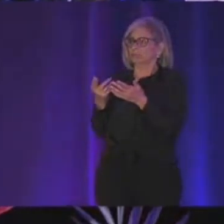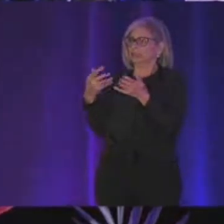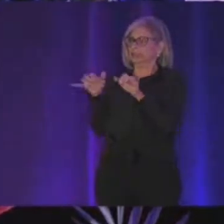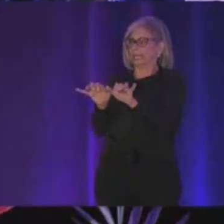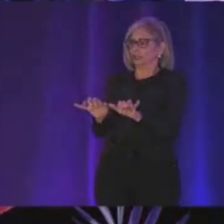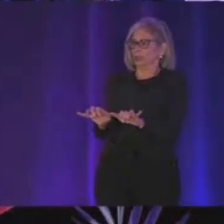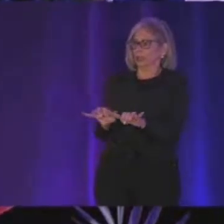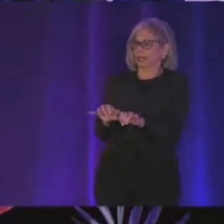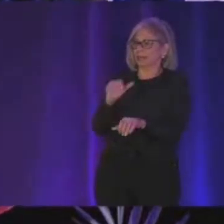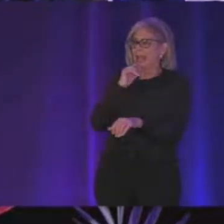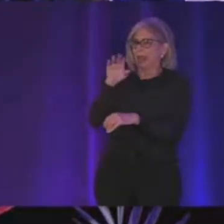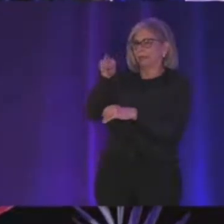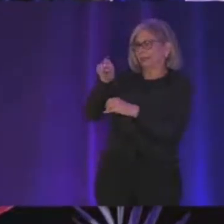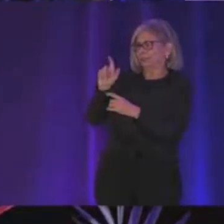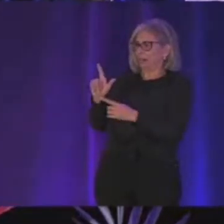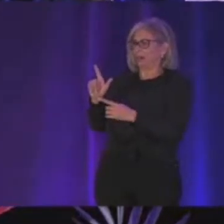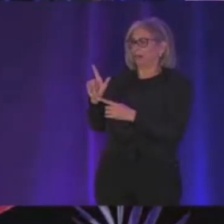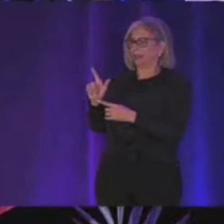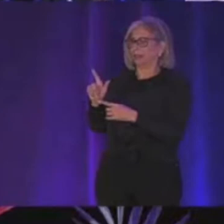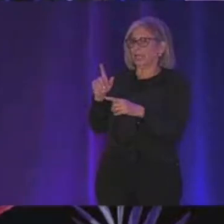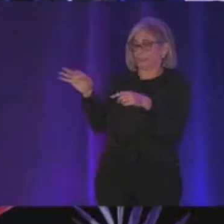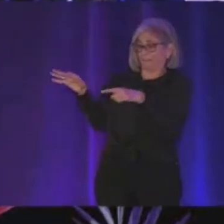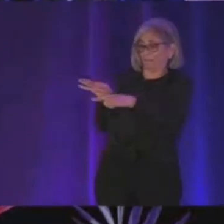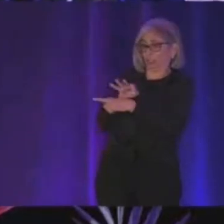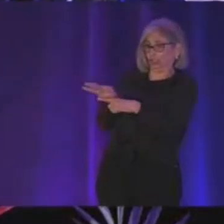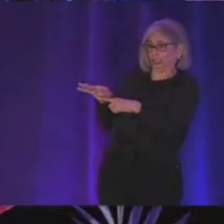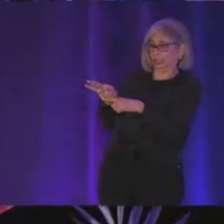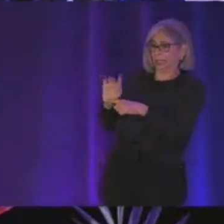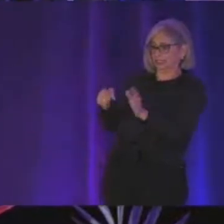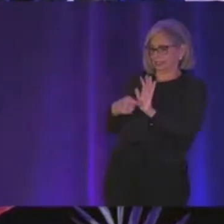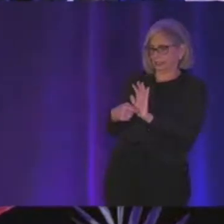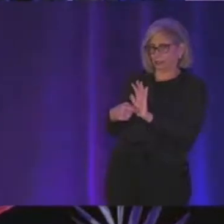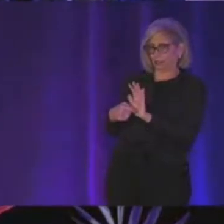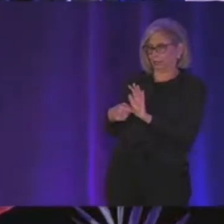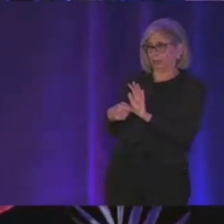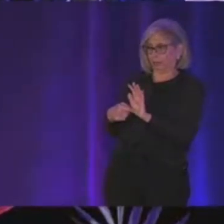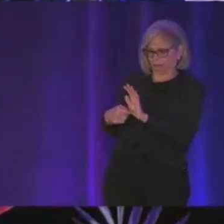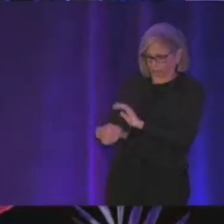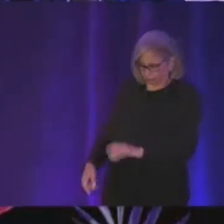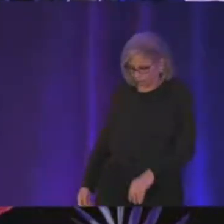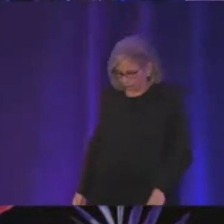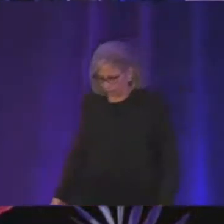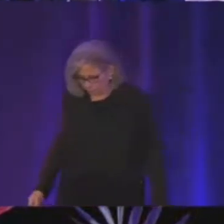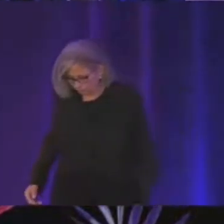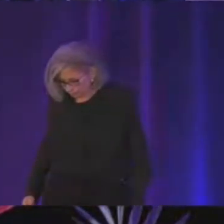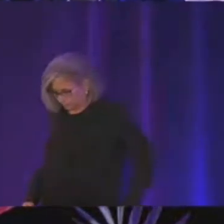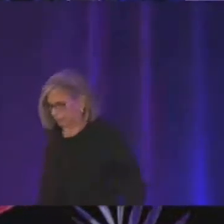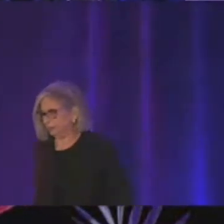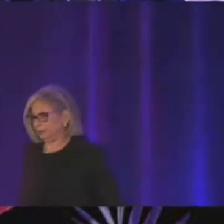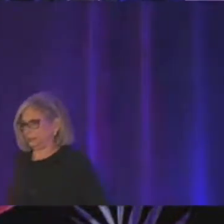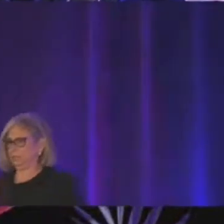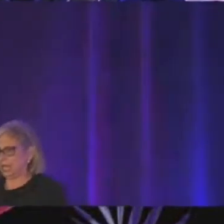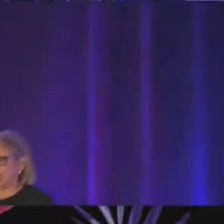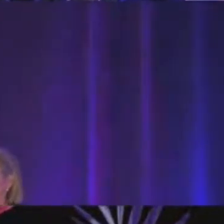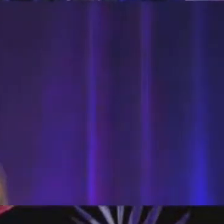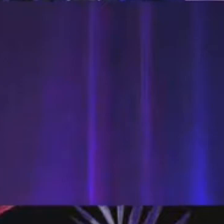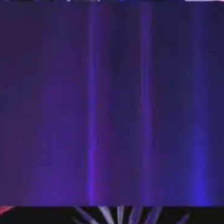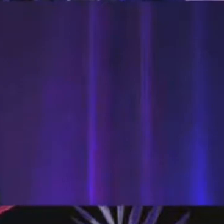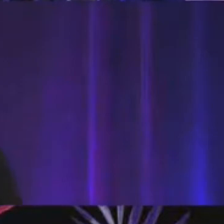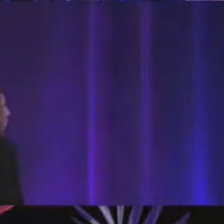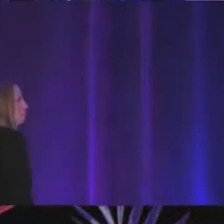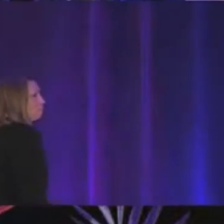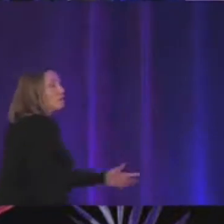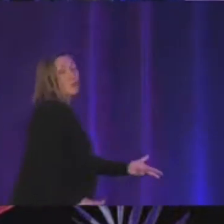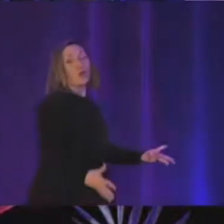pixels but as a function as a signal and so you can represent uh your image as a